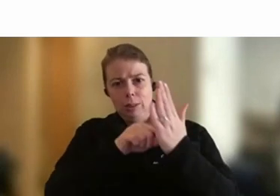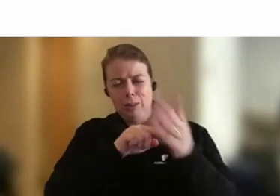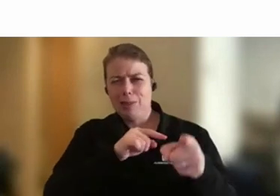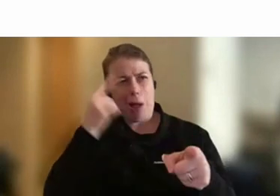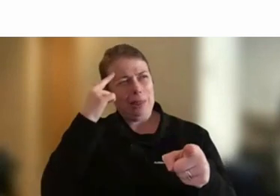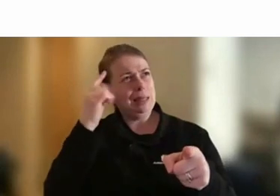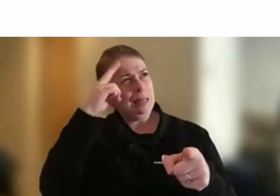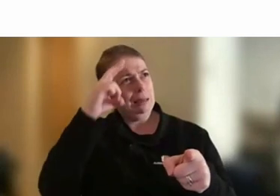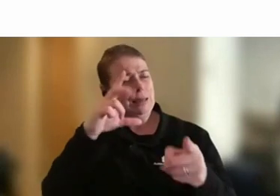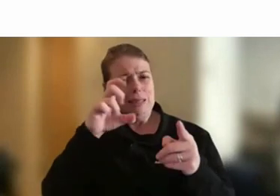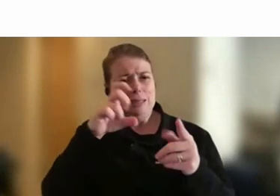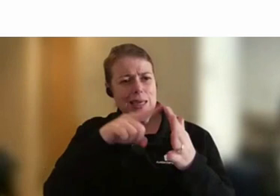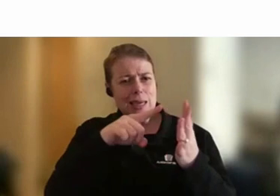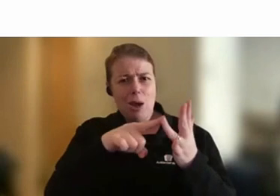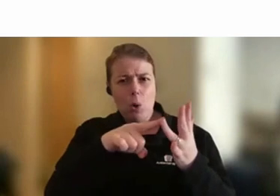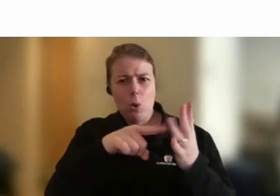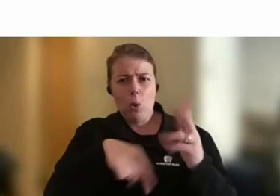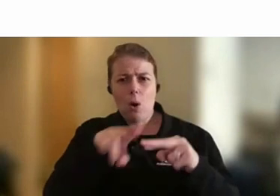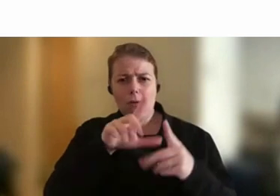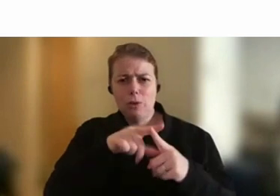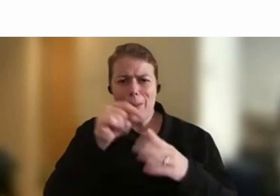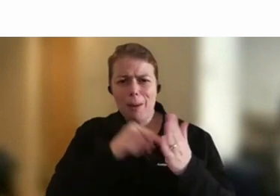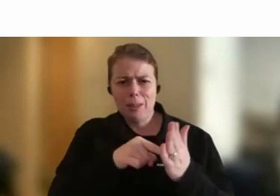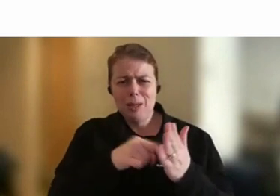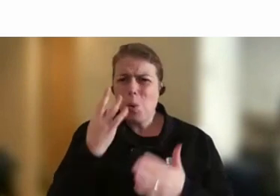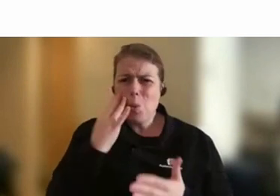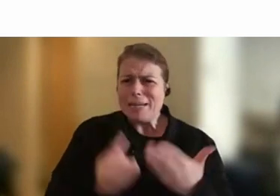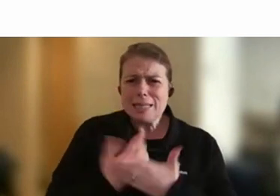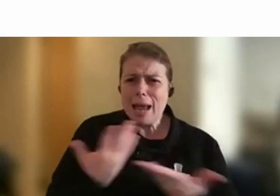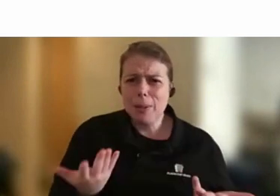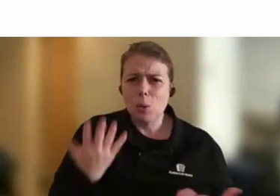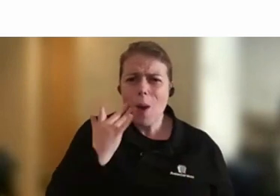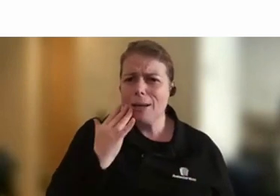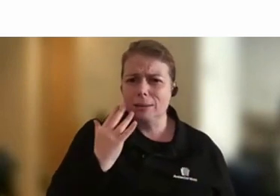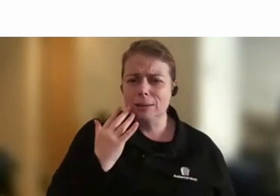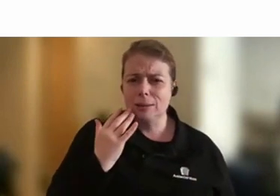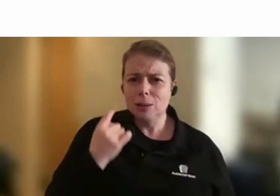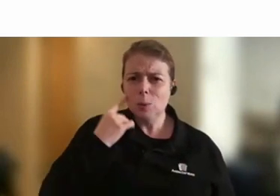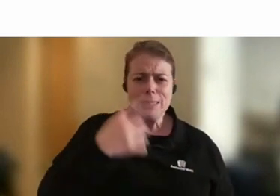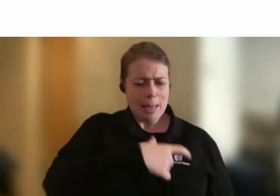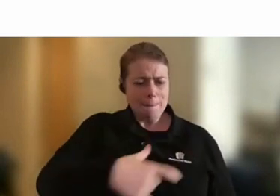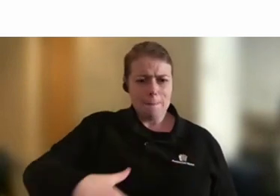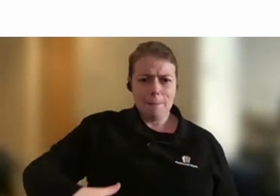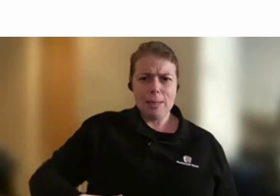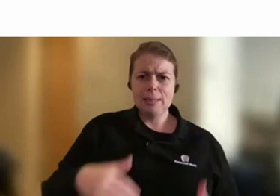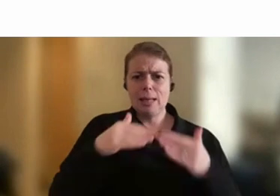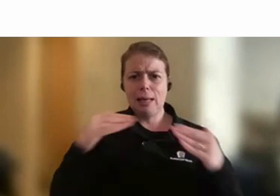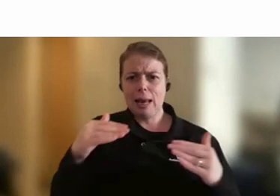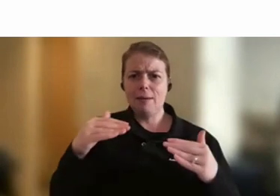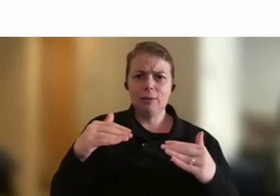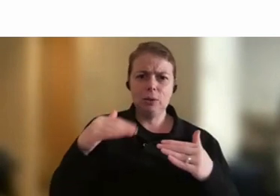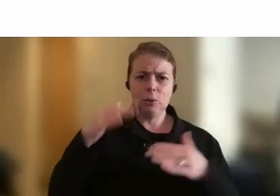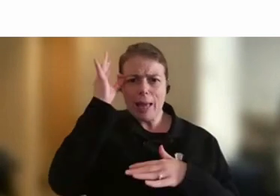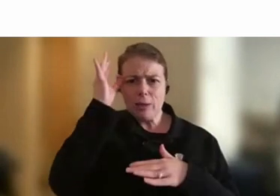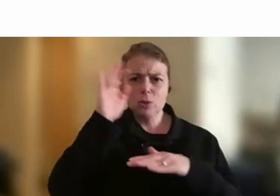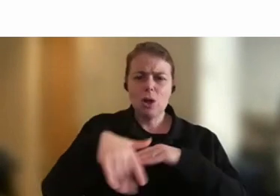CEOs of departments there. When does that ever happen? You know, we see ministerial level councils about particular things. Like in my